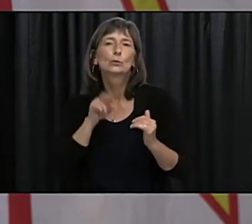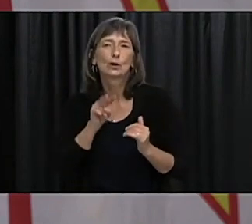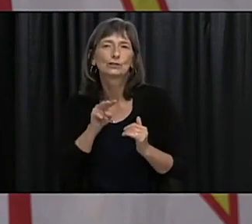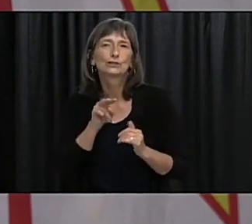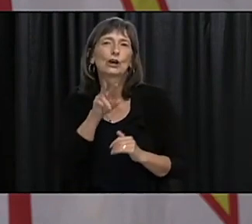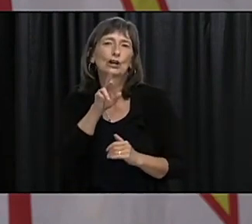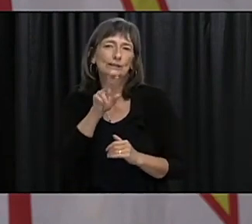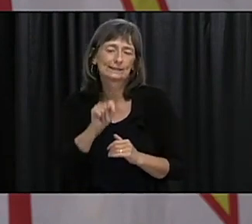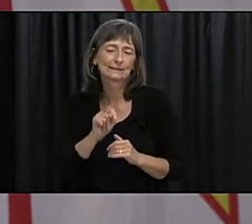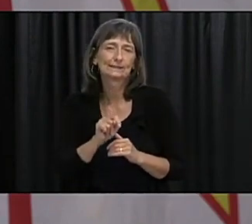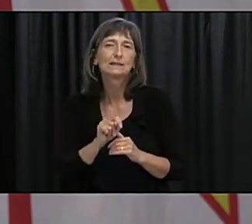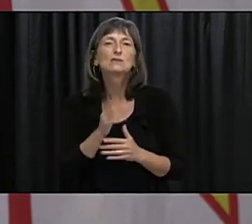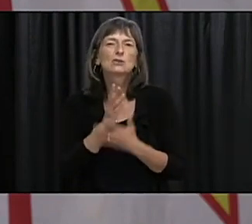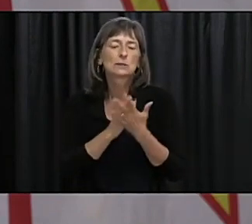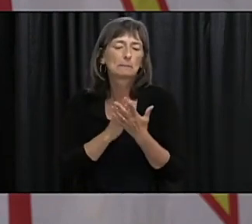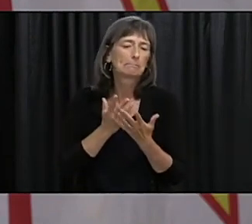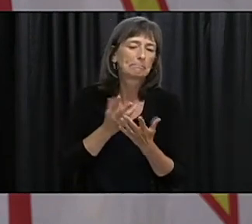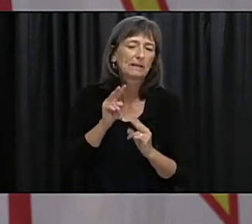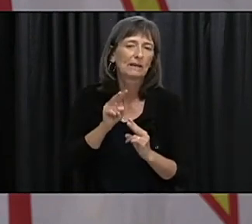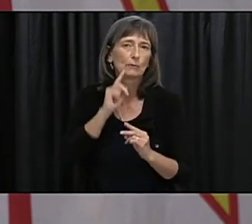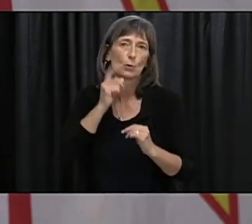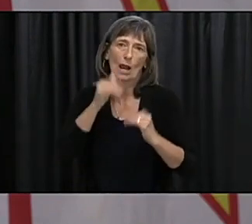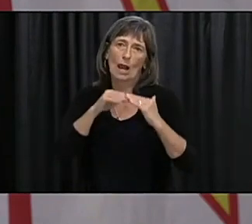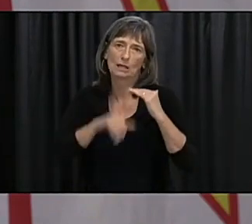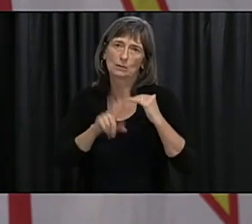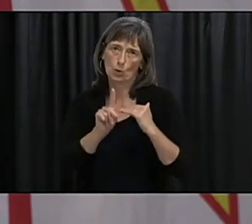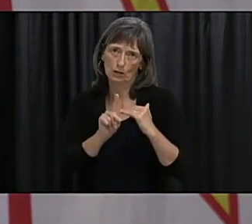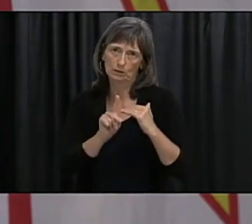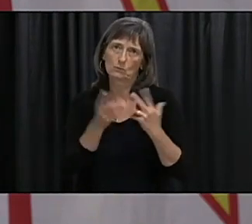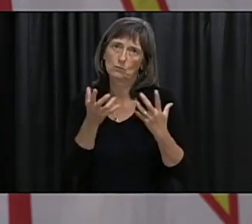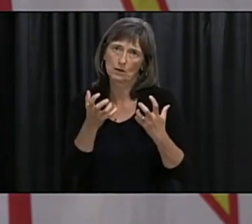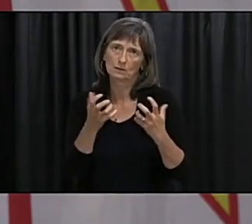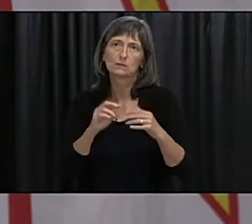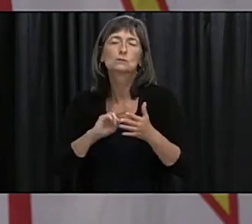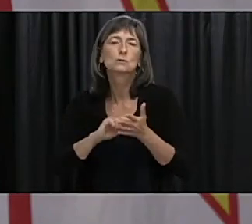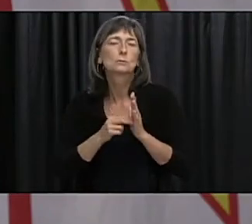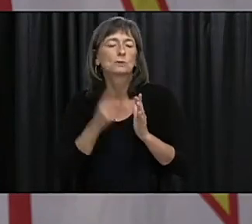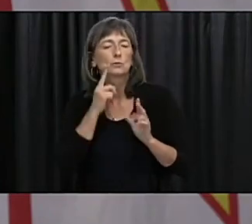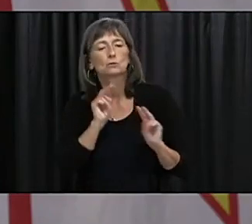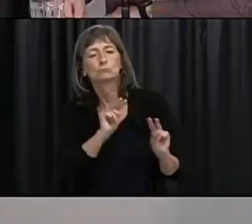small numbers and so we have to be very cautious when we're looking at that